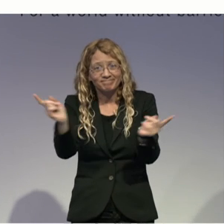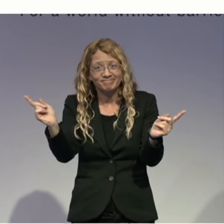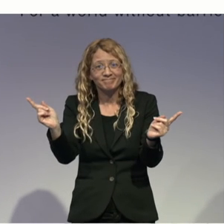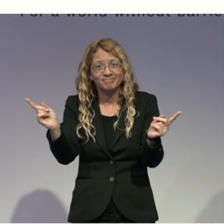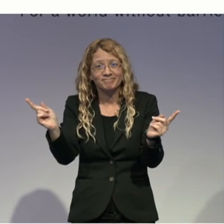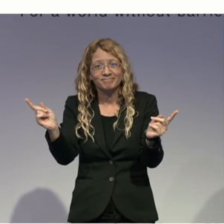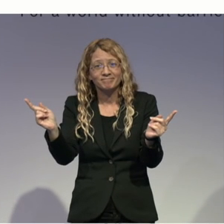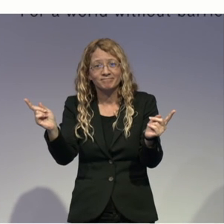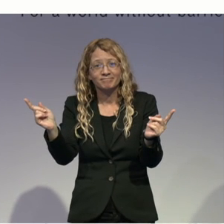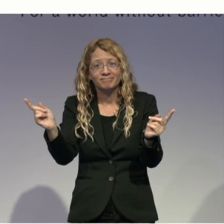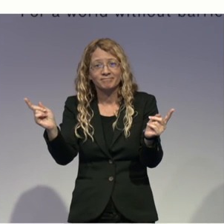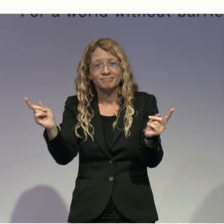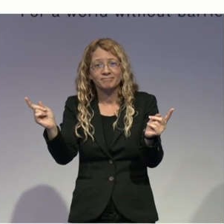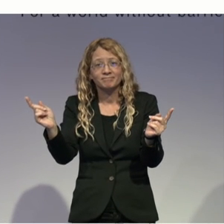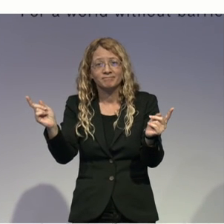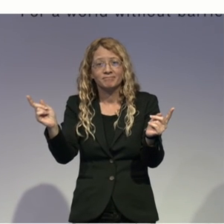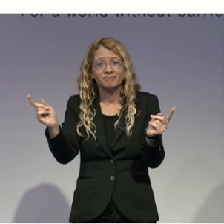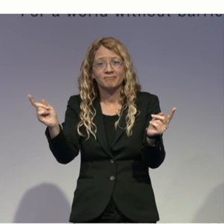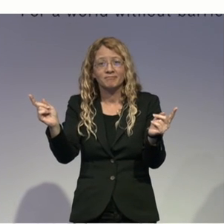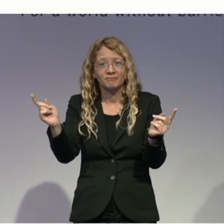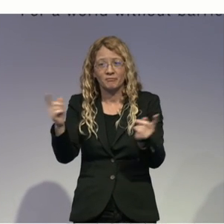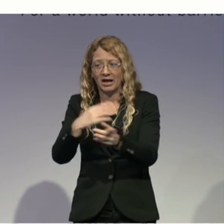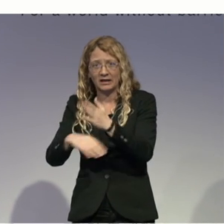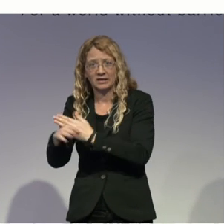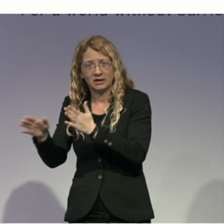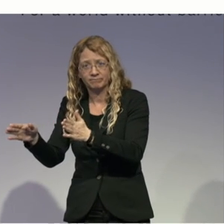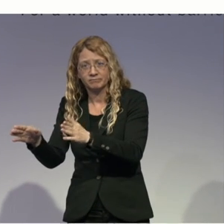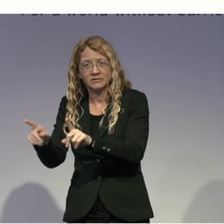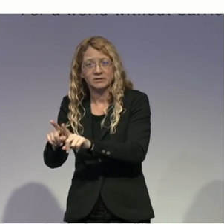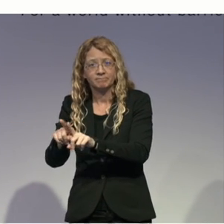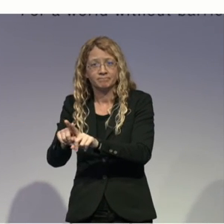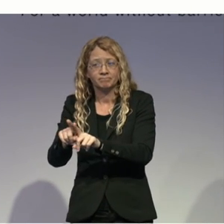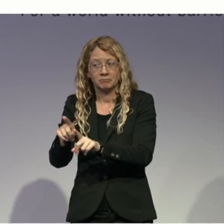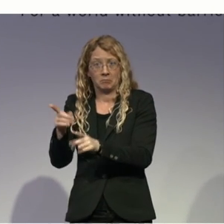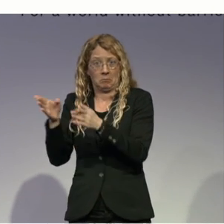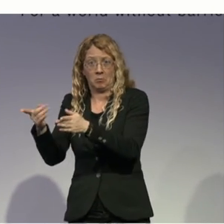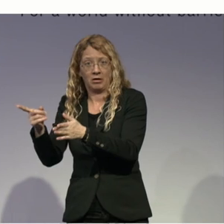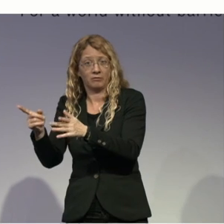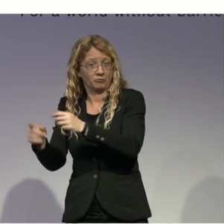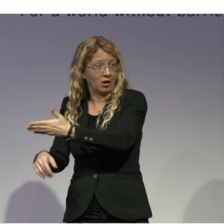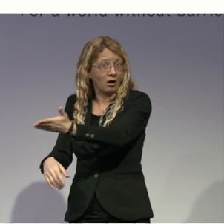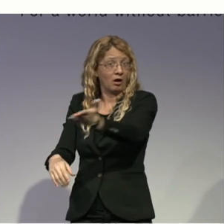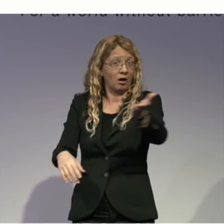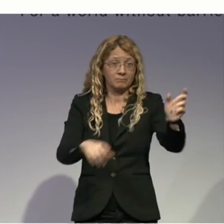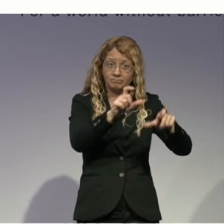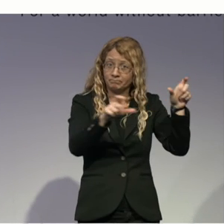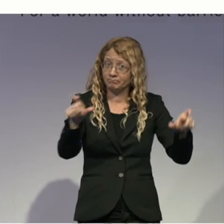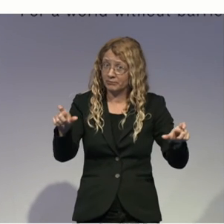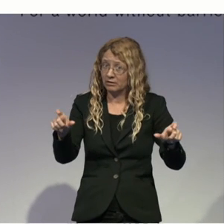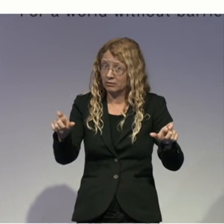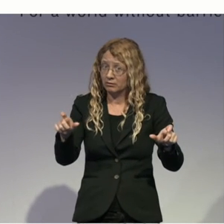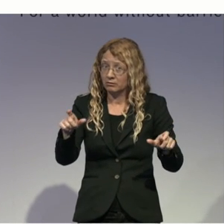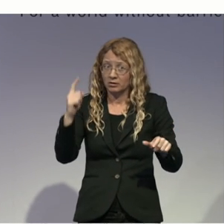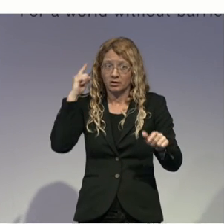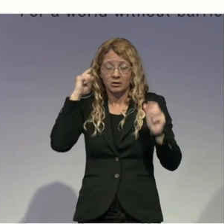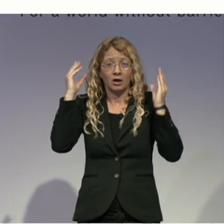all. We are all potentially losing hearing every day. It is part of the natural aging process. And therefore,